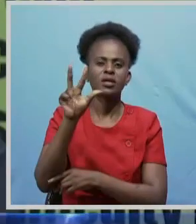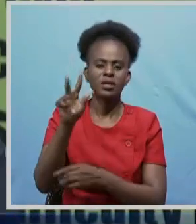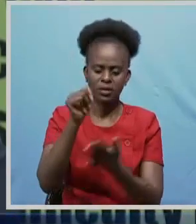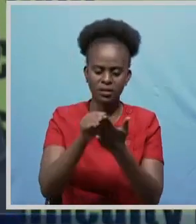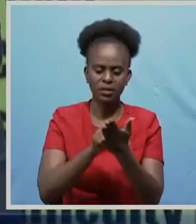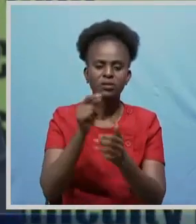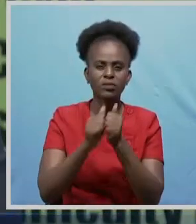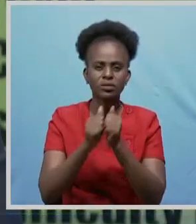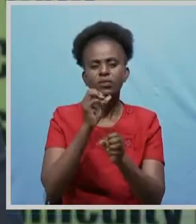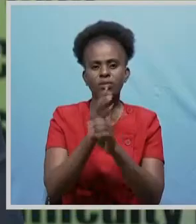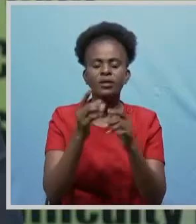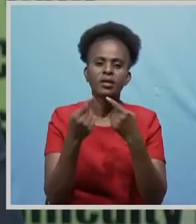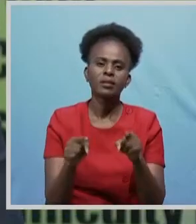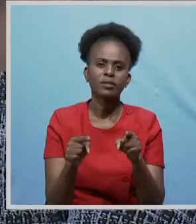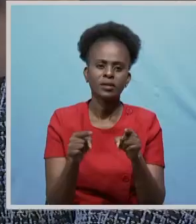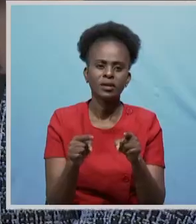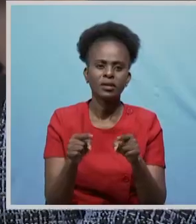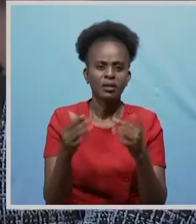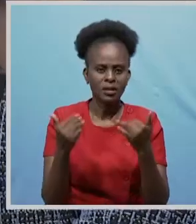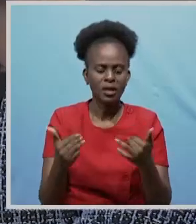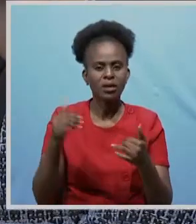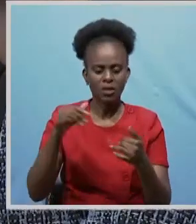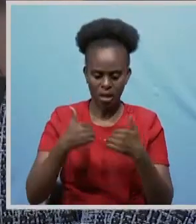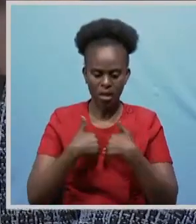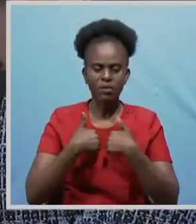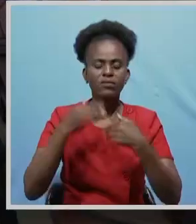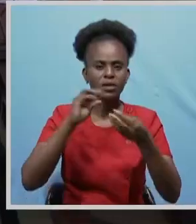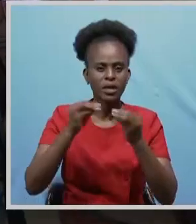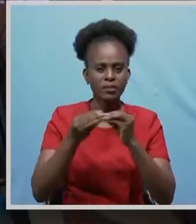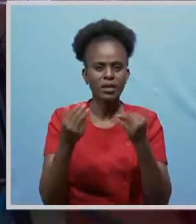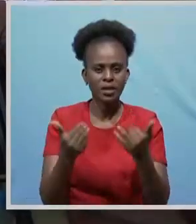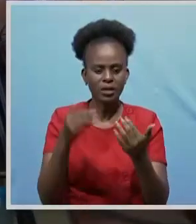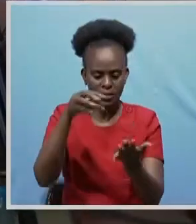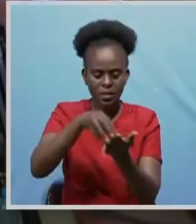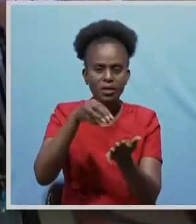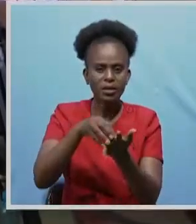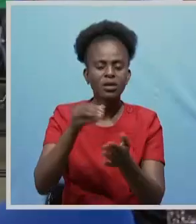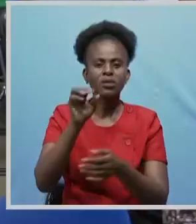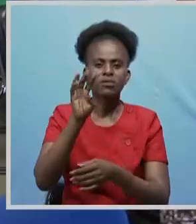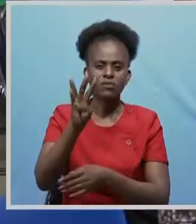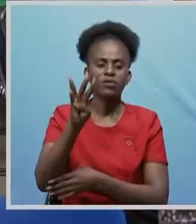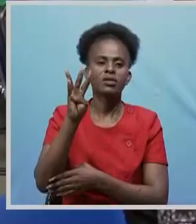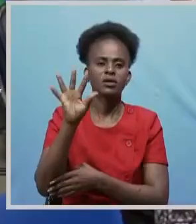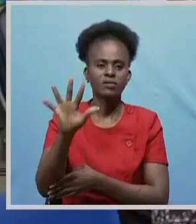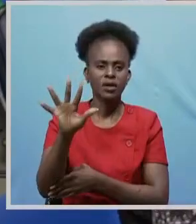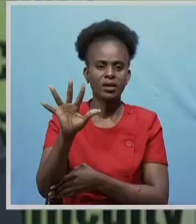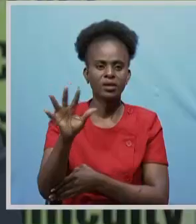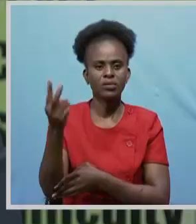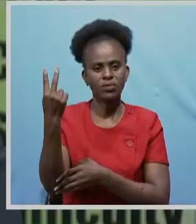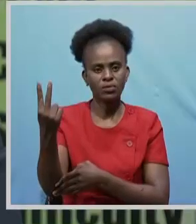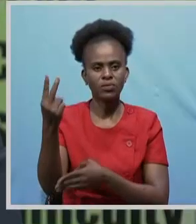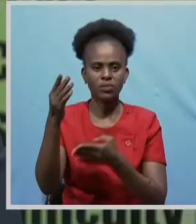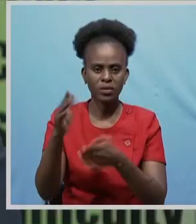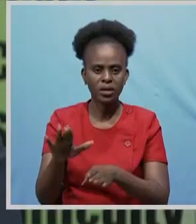conducted. This therefore leaves the cumulative number of cases of COVID-19 45 with two deaths,